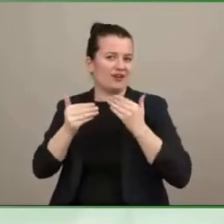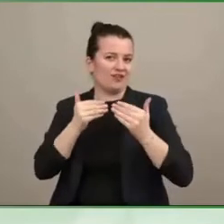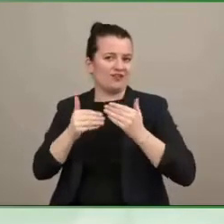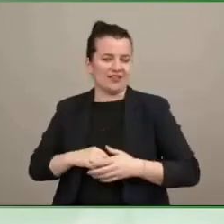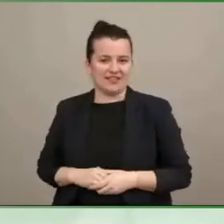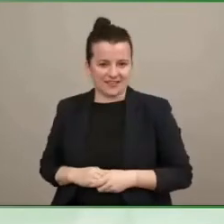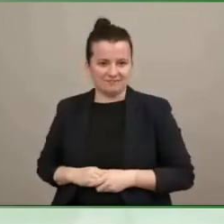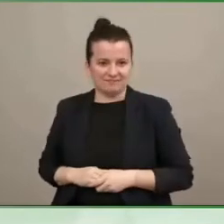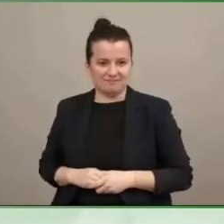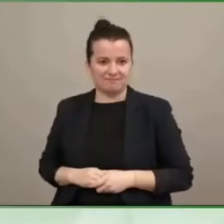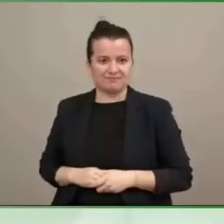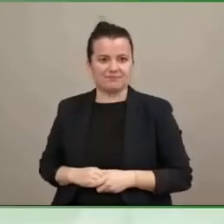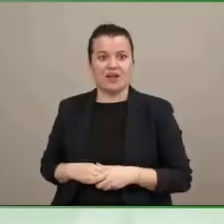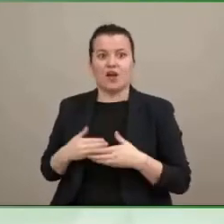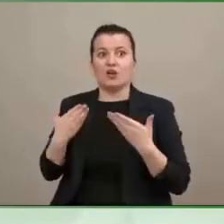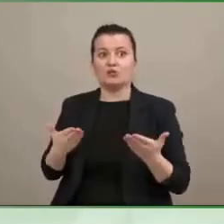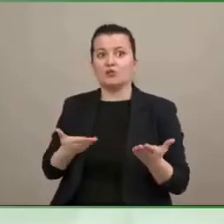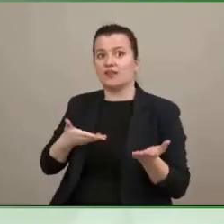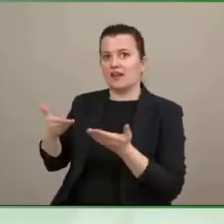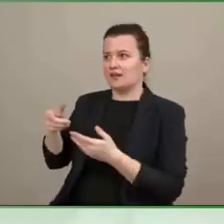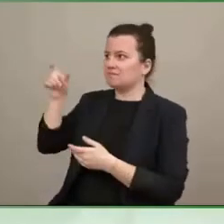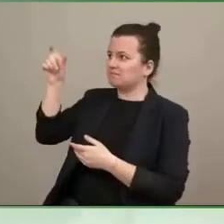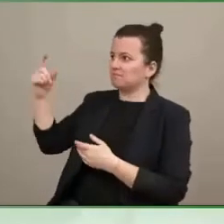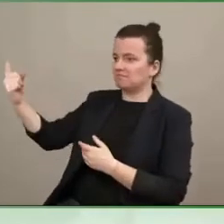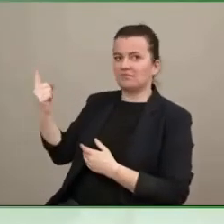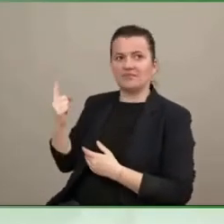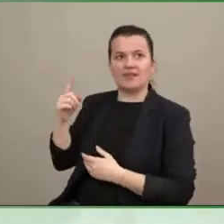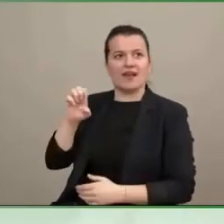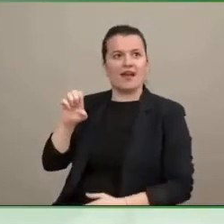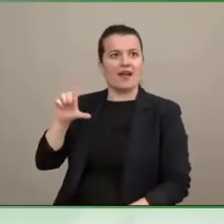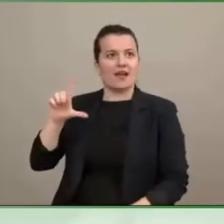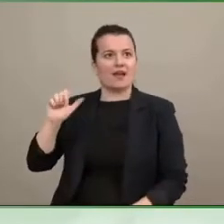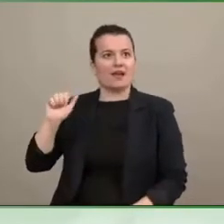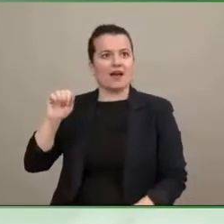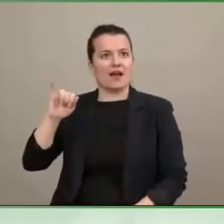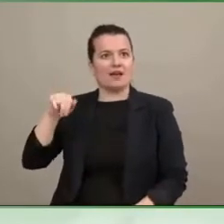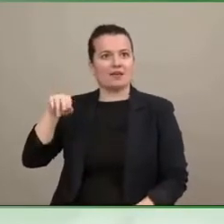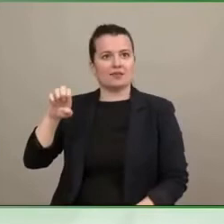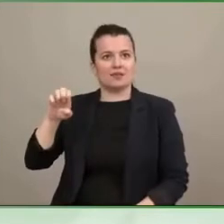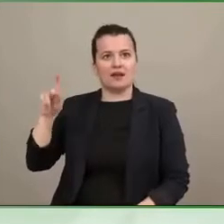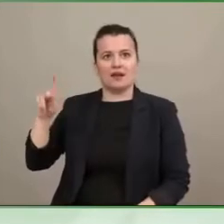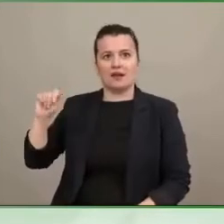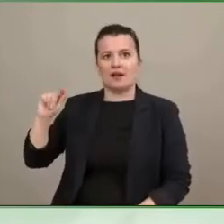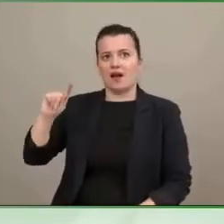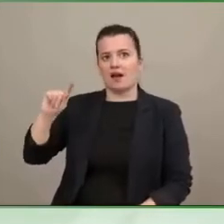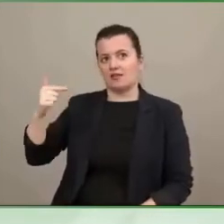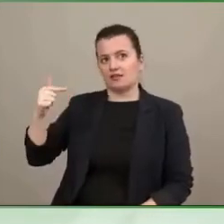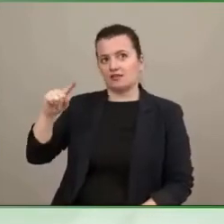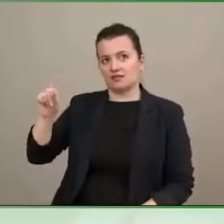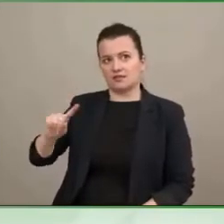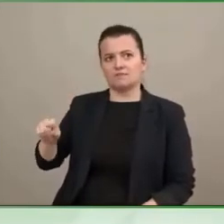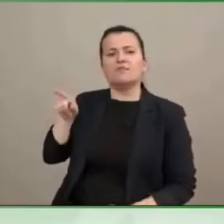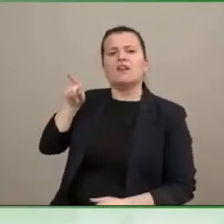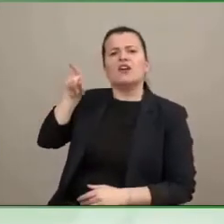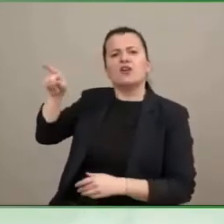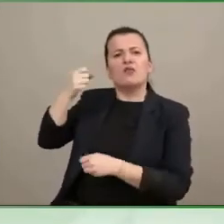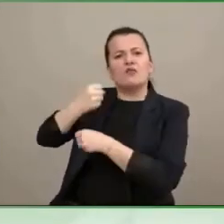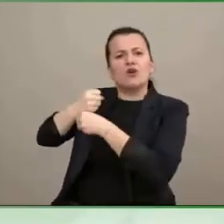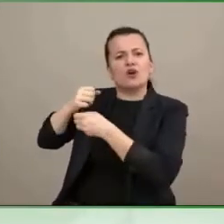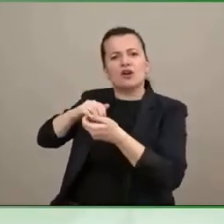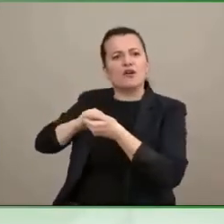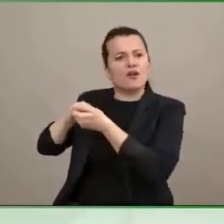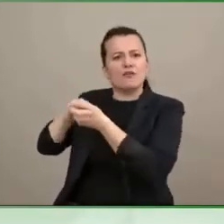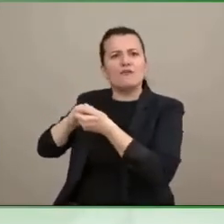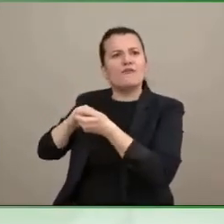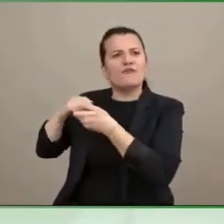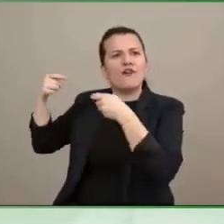Elaine Katz of the Kessler Foundation. Elaine, where actually are you? Are you in New Jersey or Washington? in New Jersey, next to New York, with a